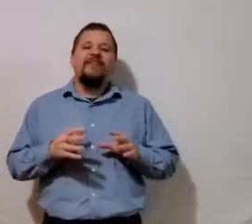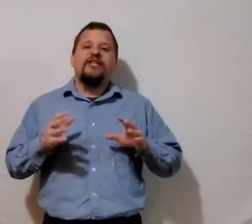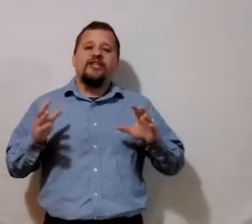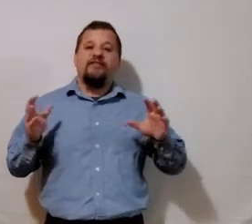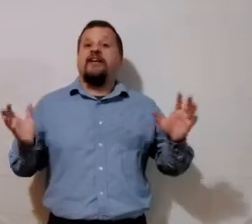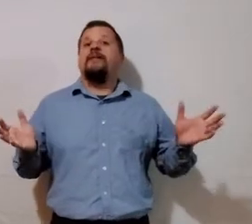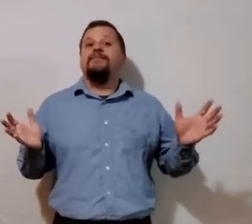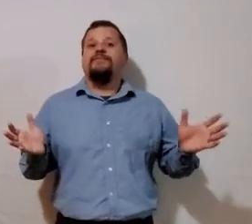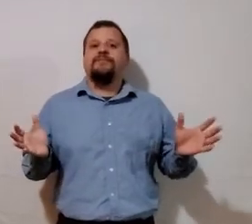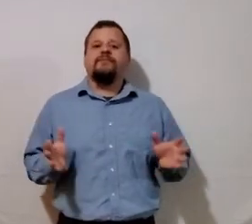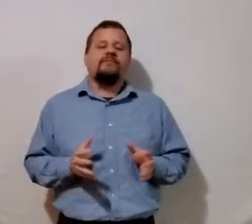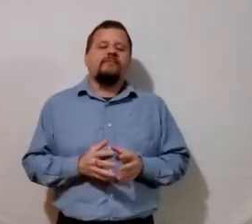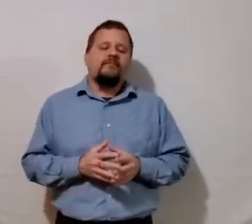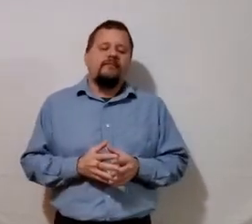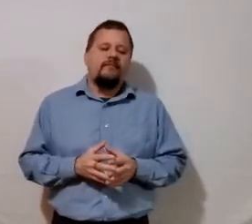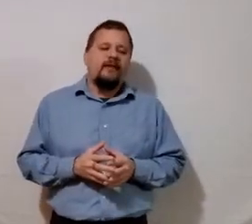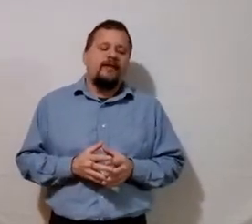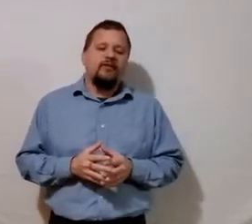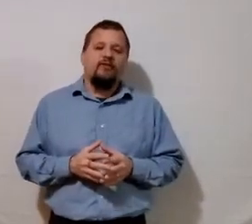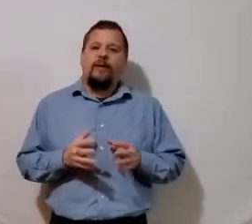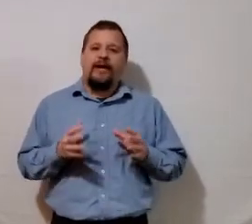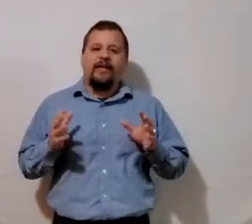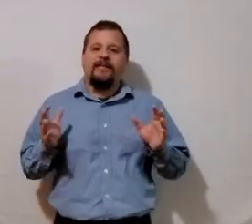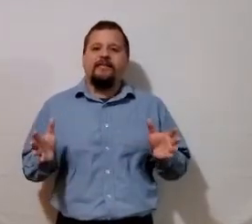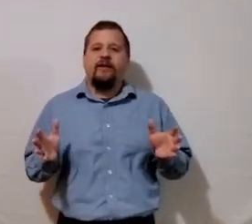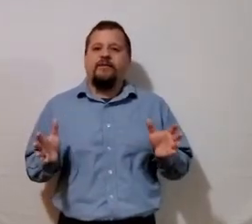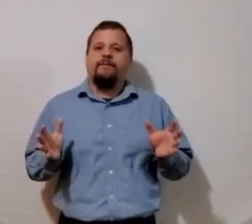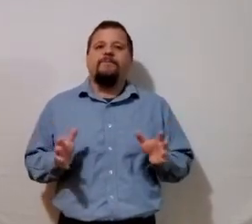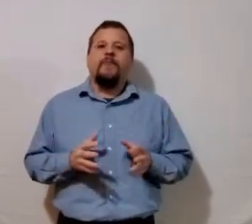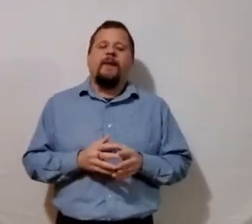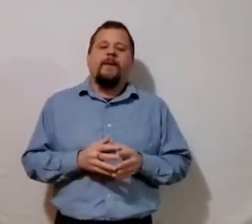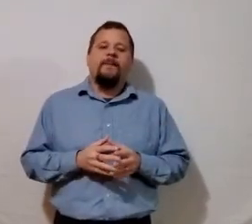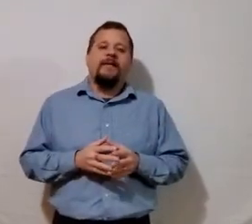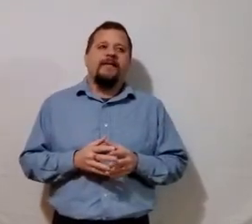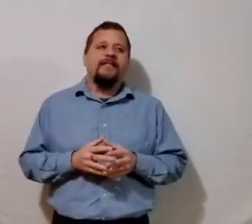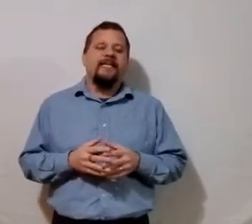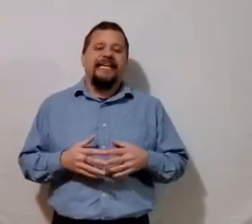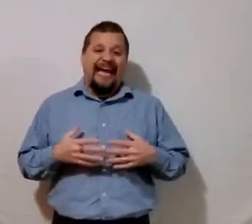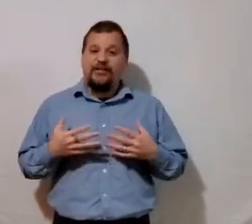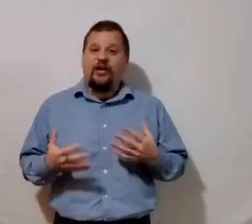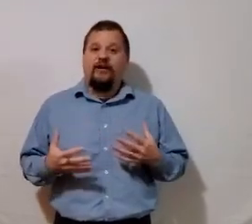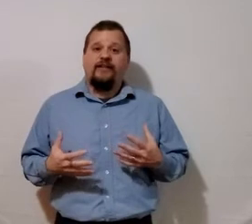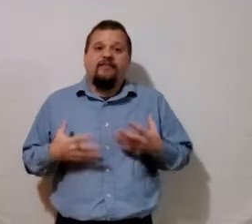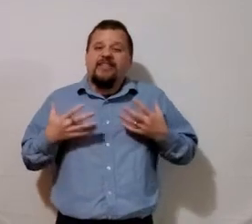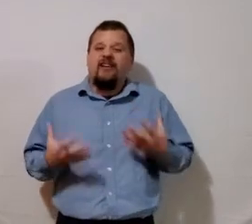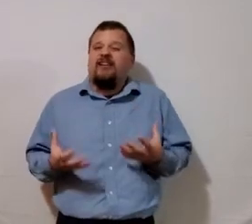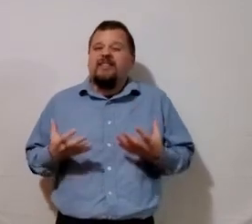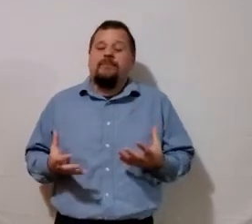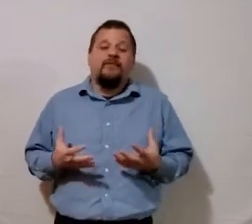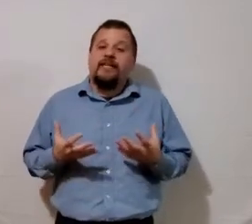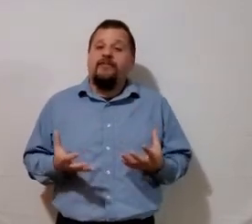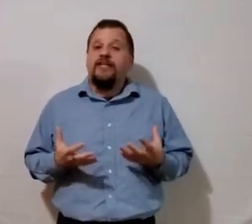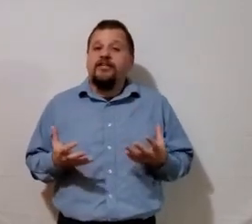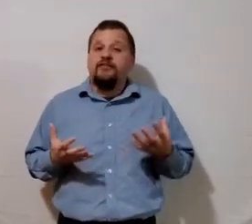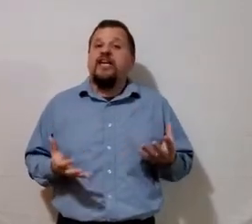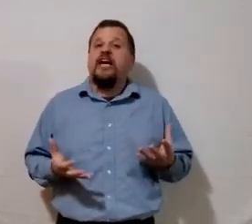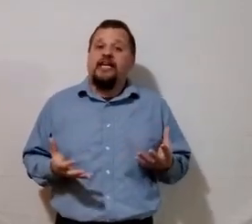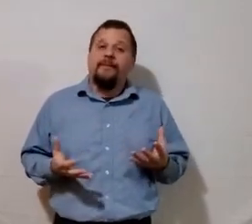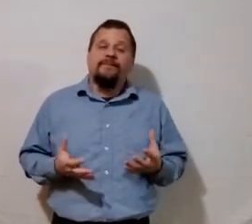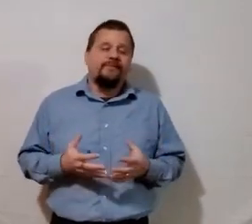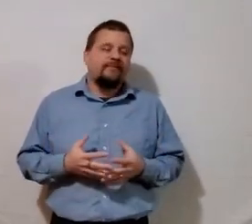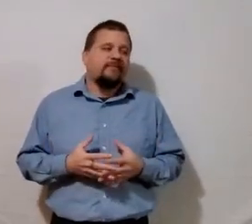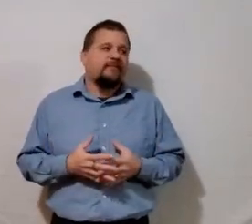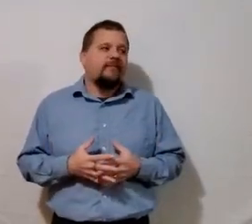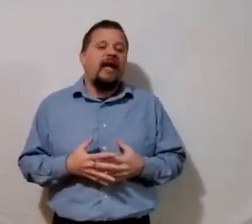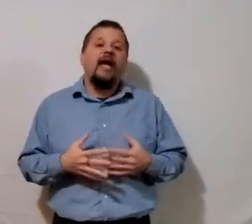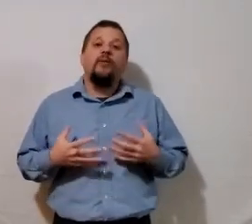the definition of done is a great way I like to start because in agile they have this concept of the definition of